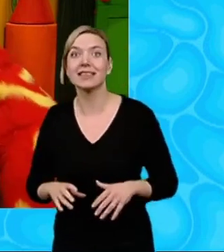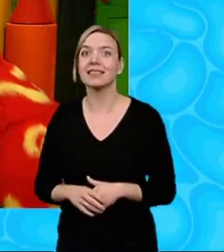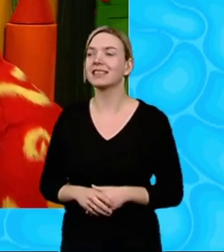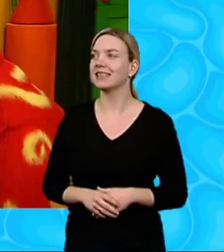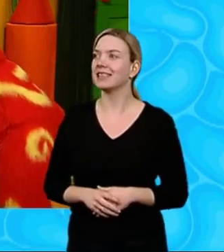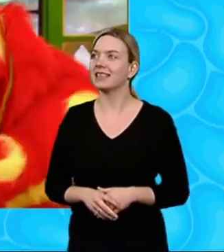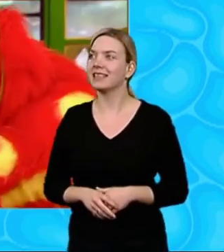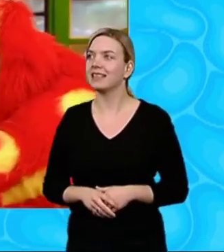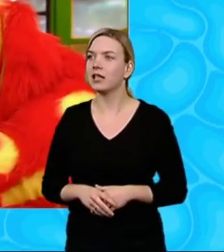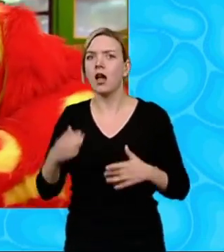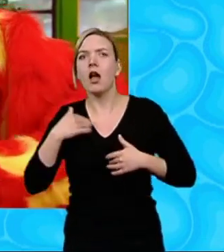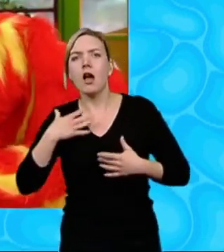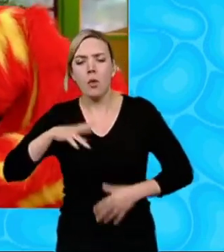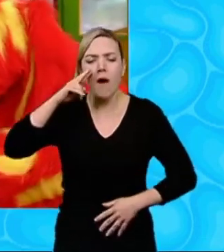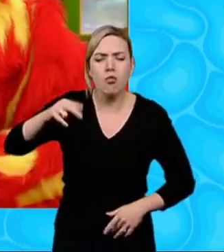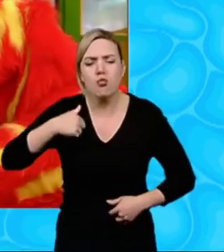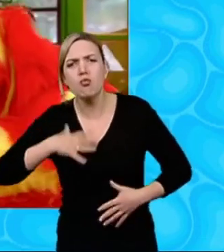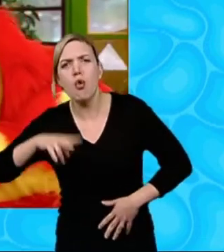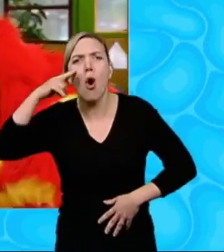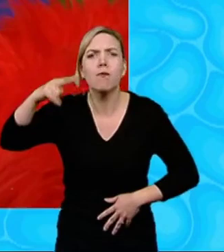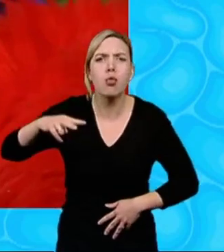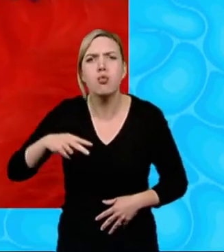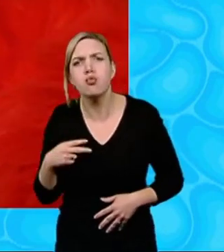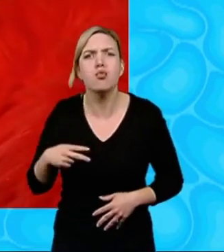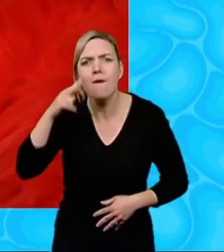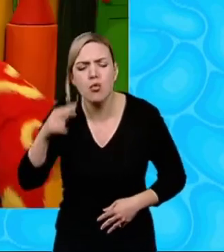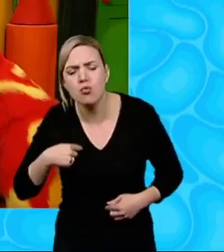wrong Let me see, let me see Yeah, I'm right out of the way Oh,